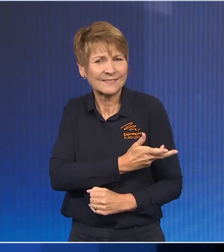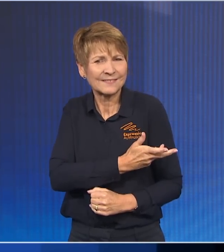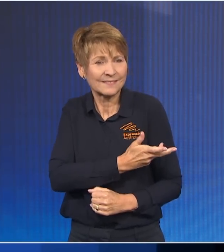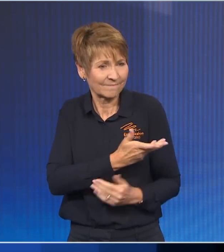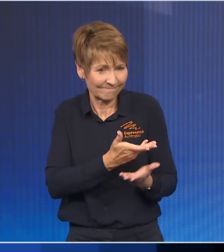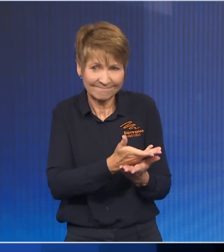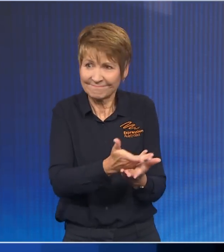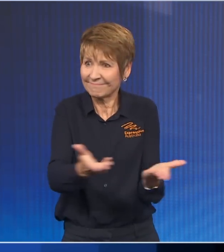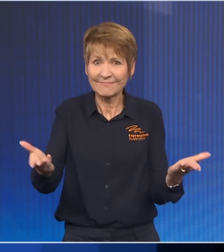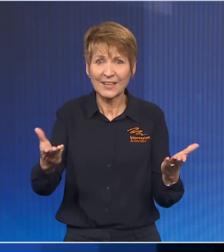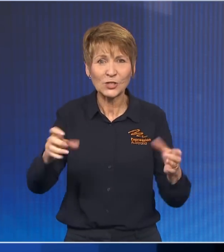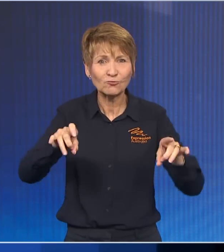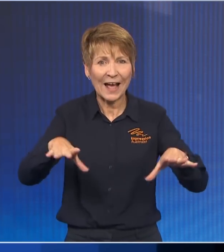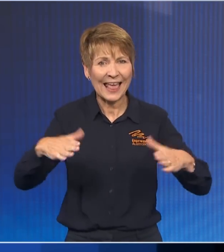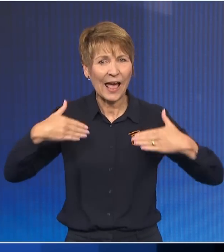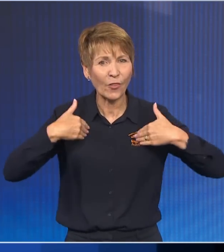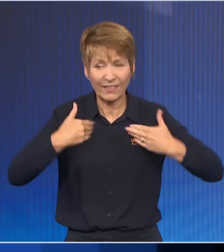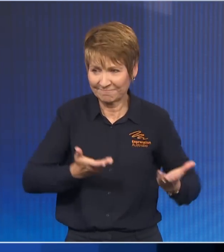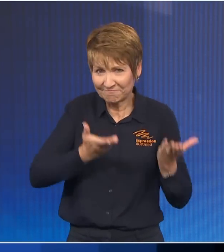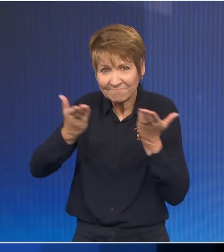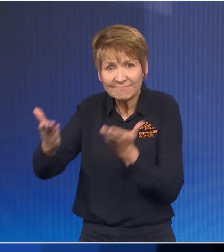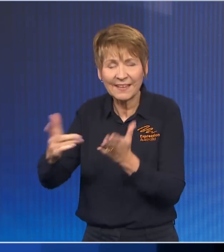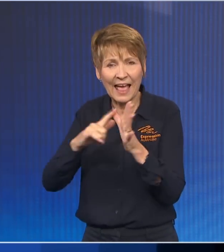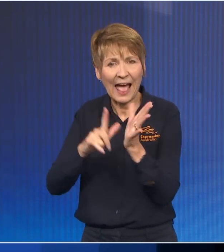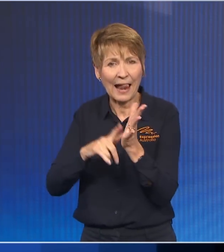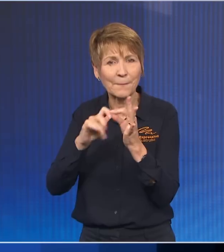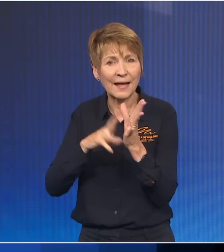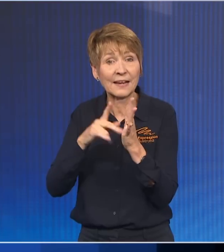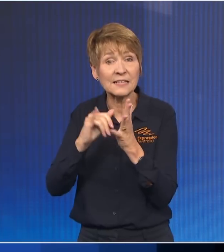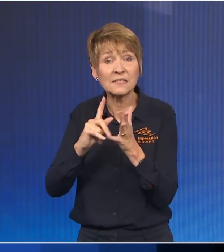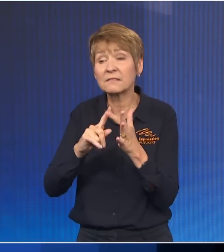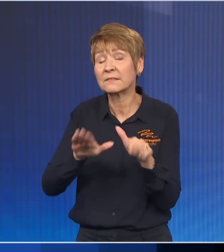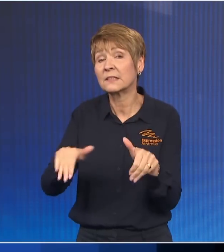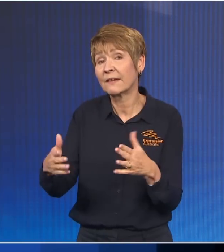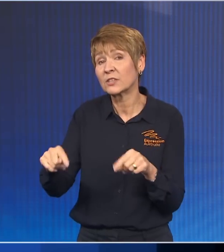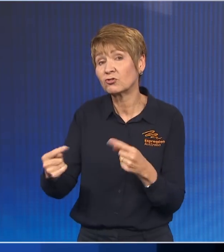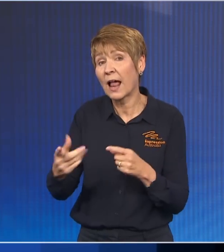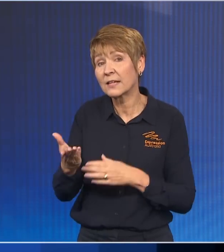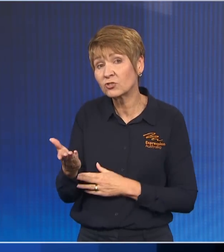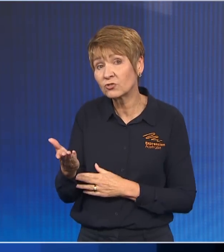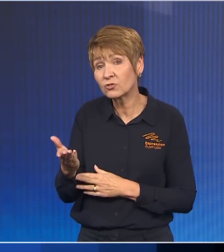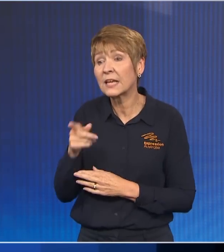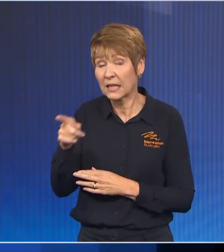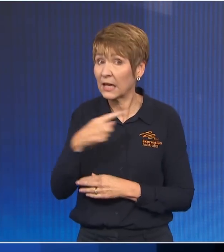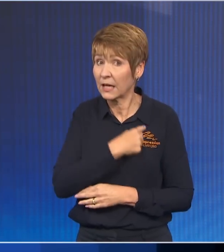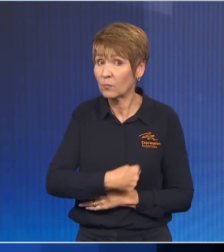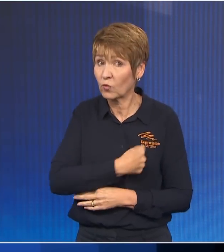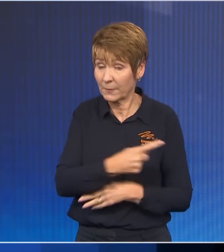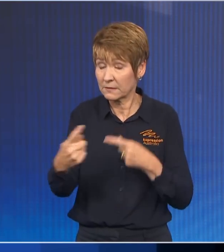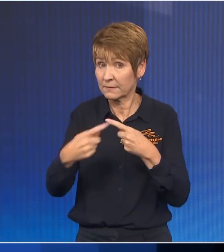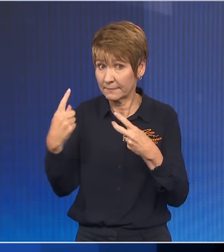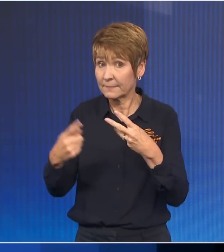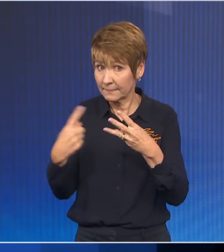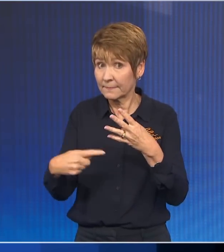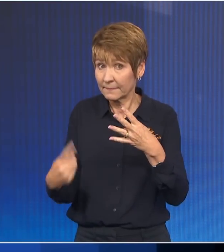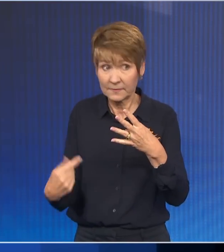to Labor and Mr Albanese. And the test now for Mr Albanese is he has made a number of promises to the people